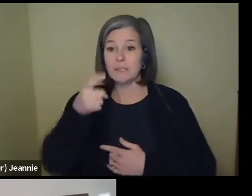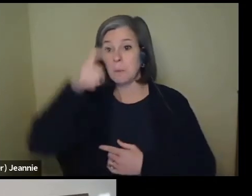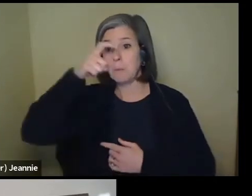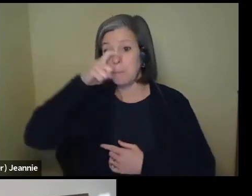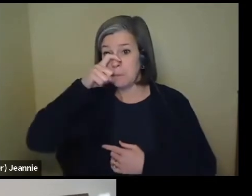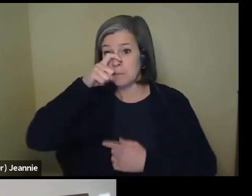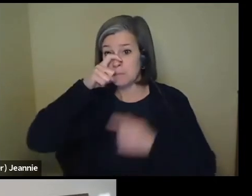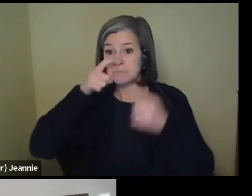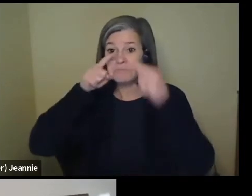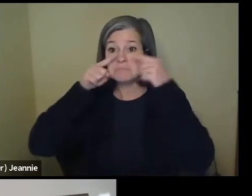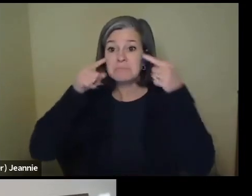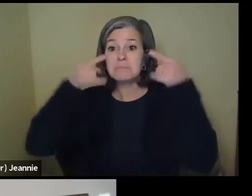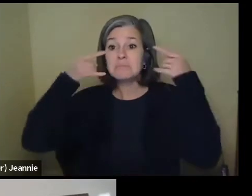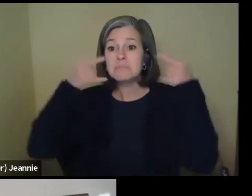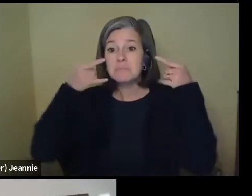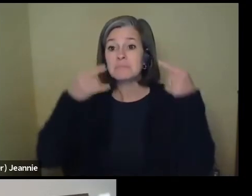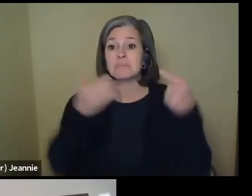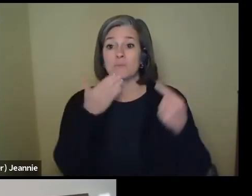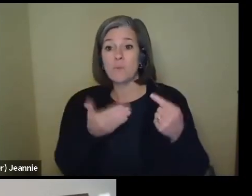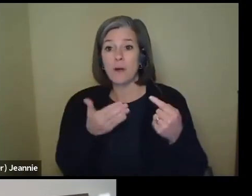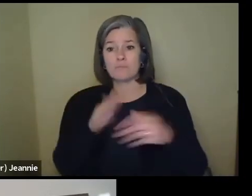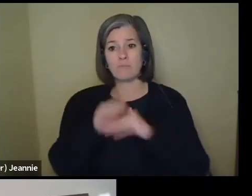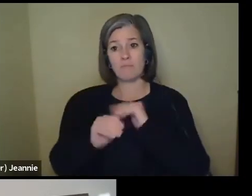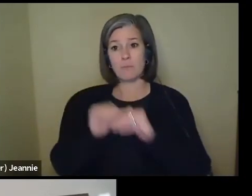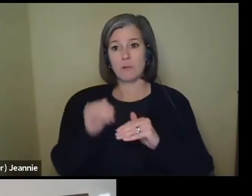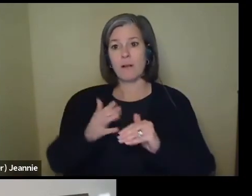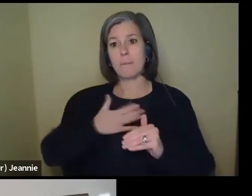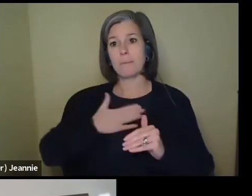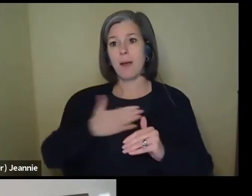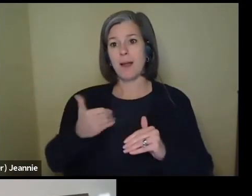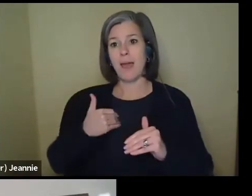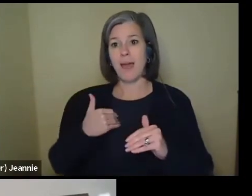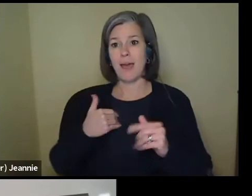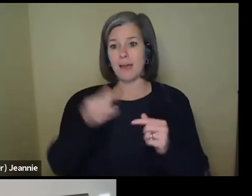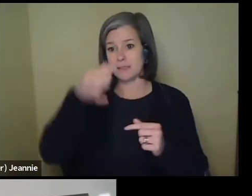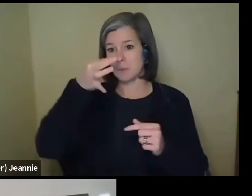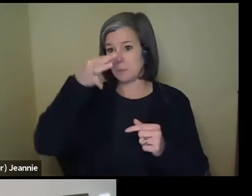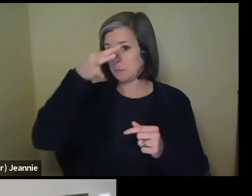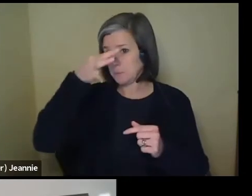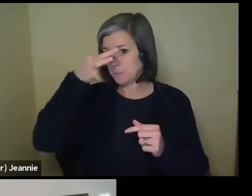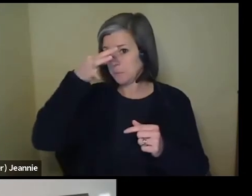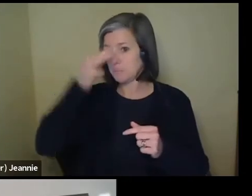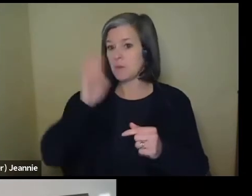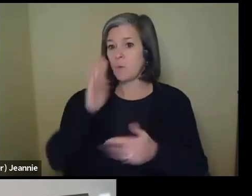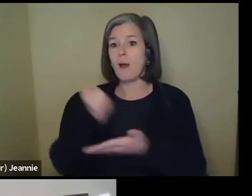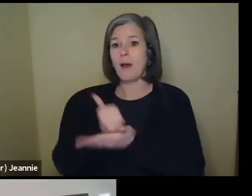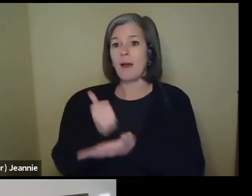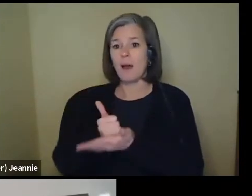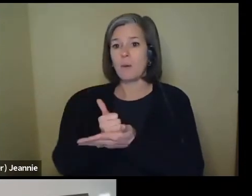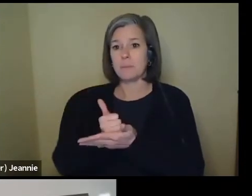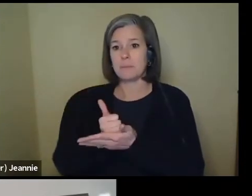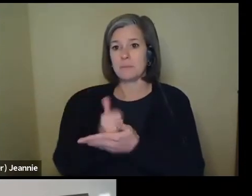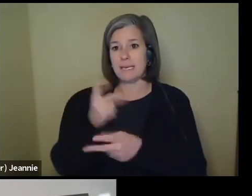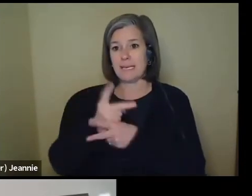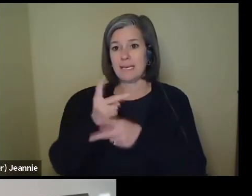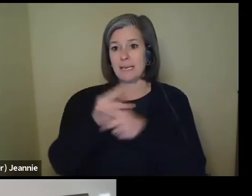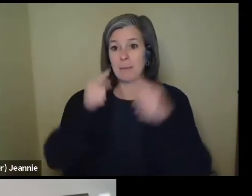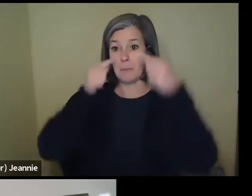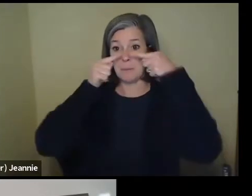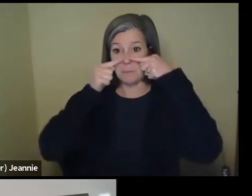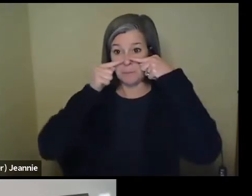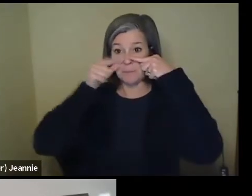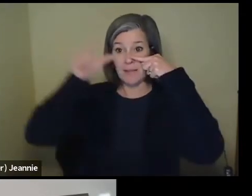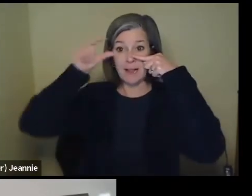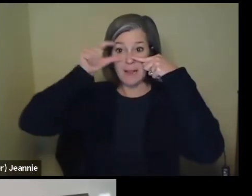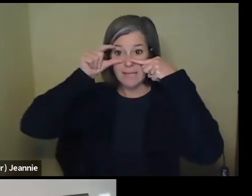and it's comfortable to wear. Mine has a little bendy thing in the nose that helps it stay close under my glasses. So it's a nice tight